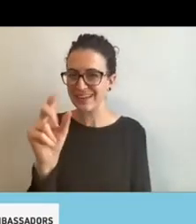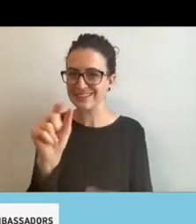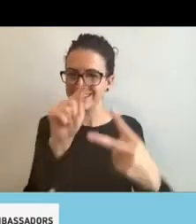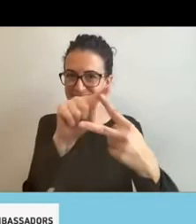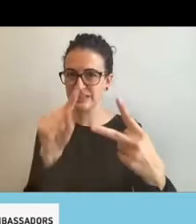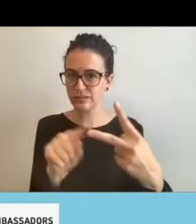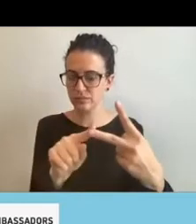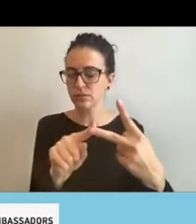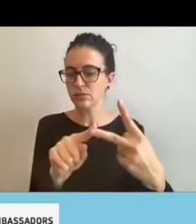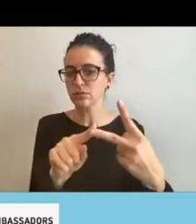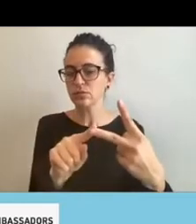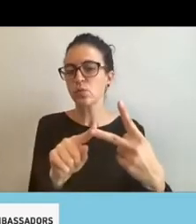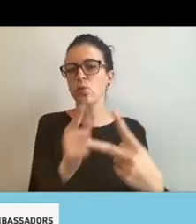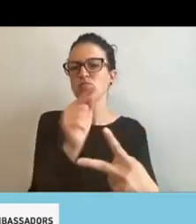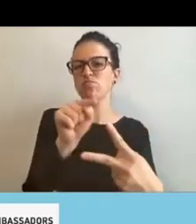do in just a minute.